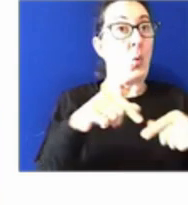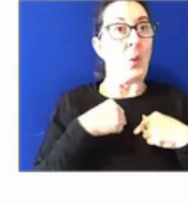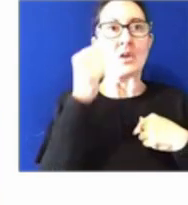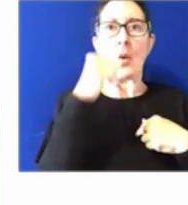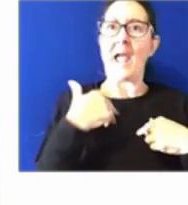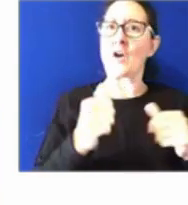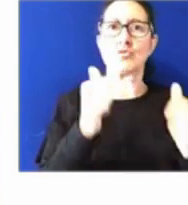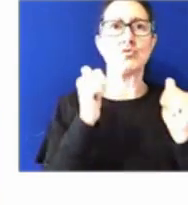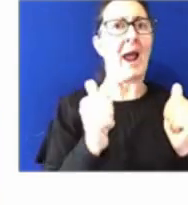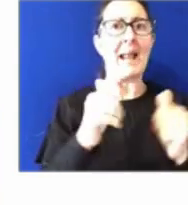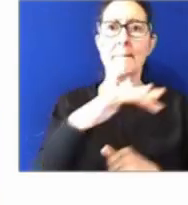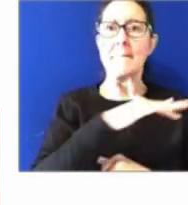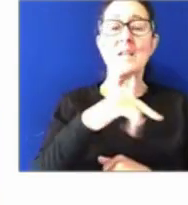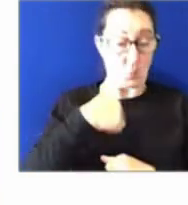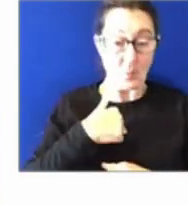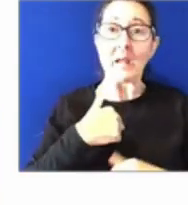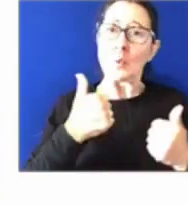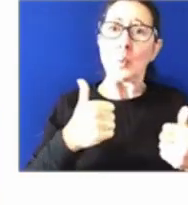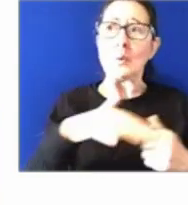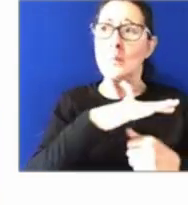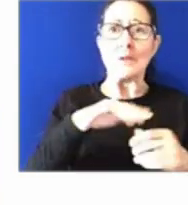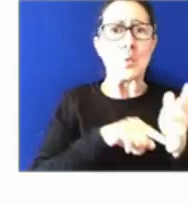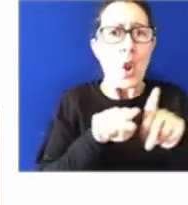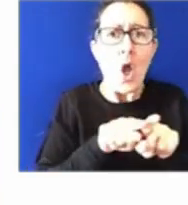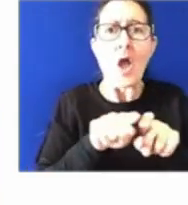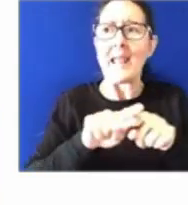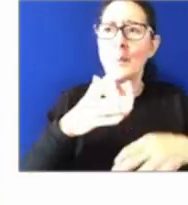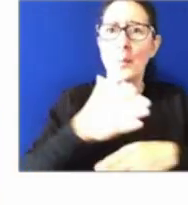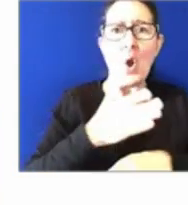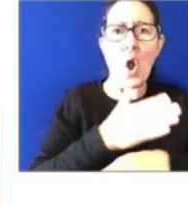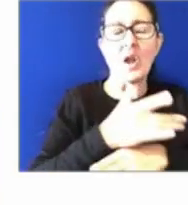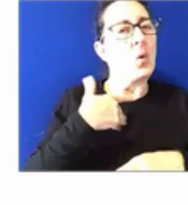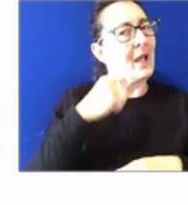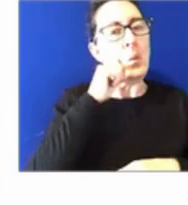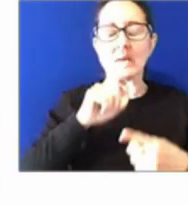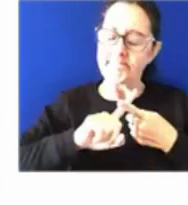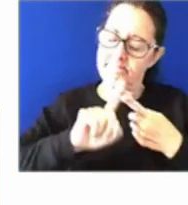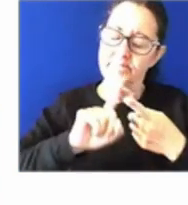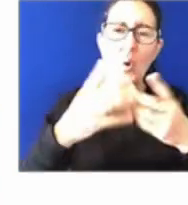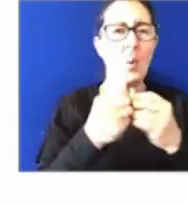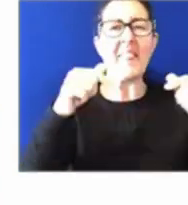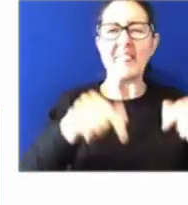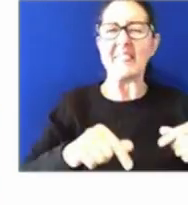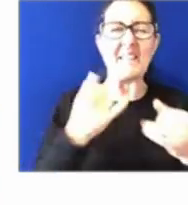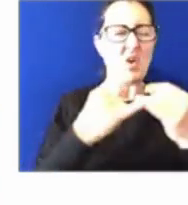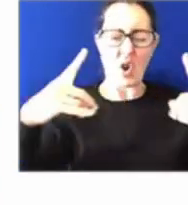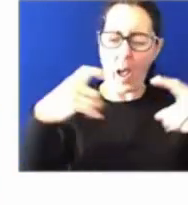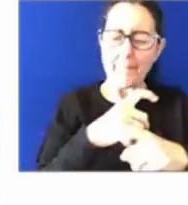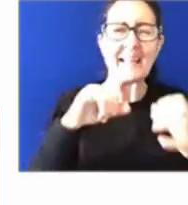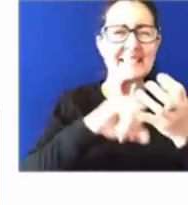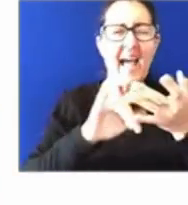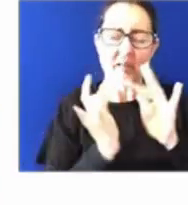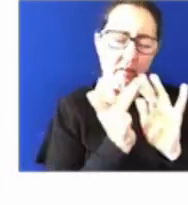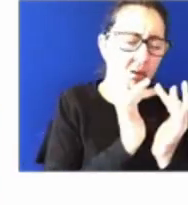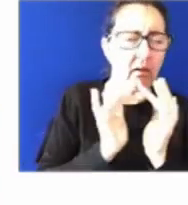we're going to meet the challenges of this increasingly complex and interconnected world together. I thought today I'd touch on four